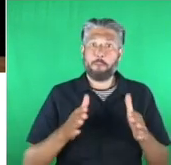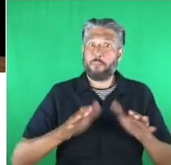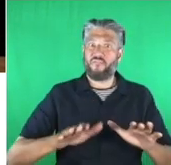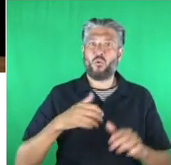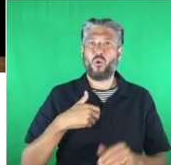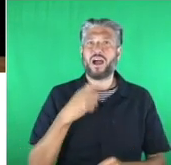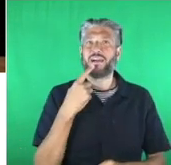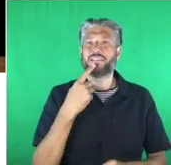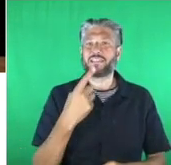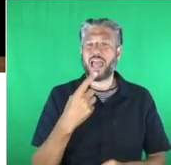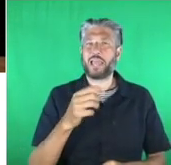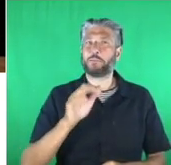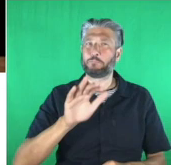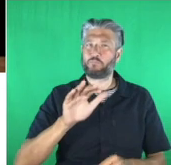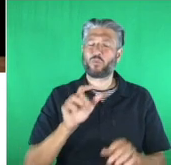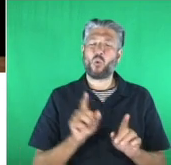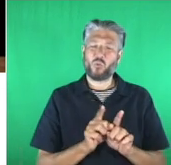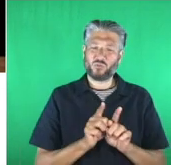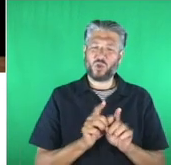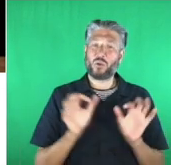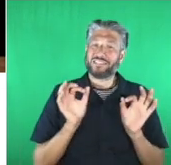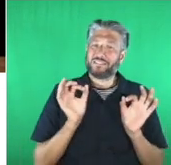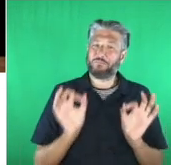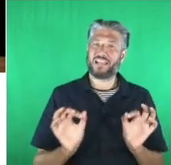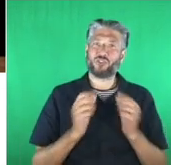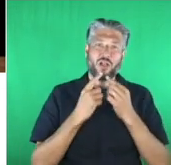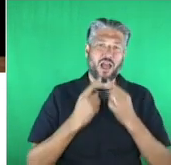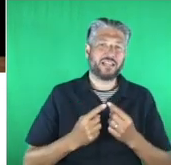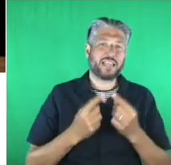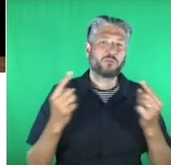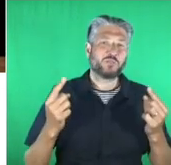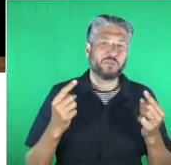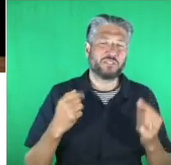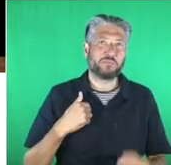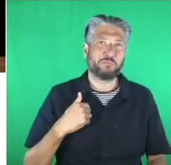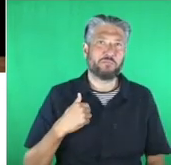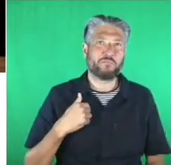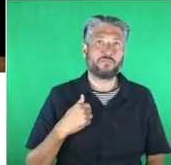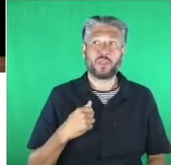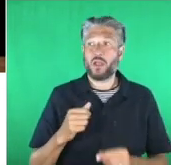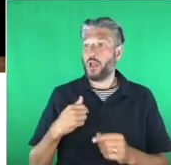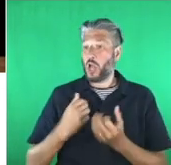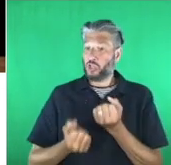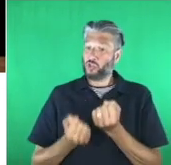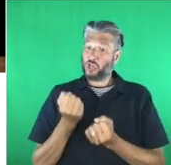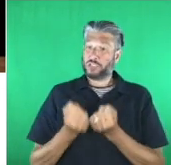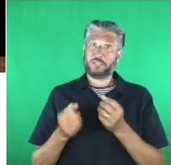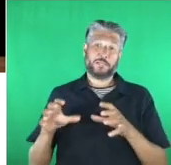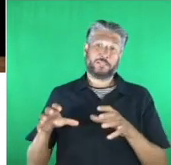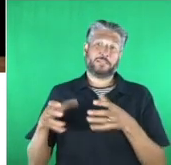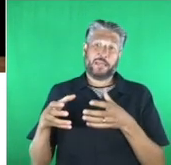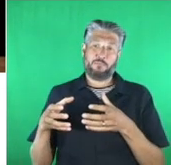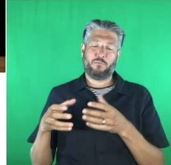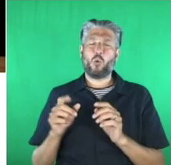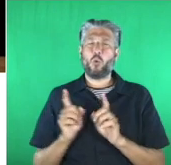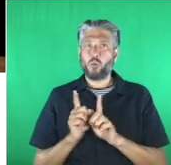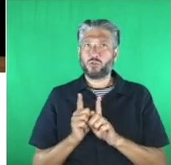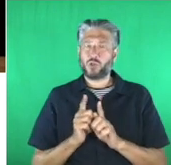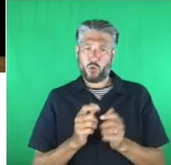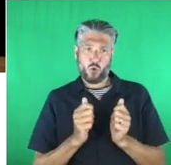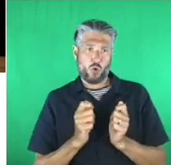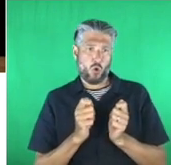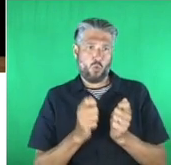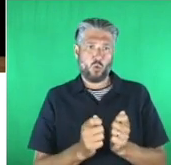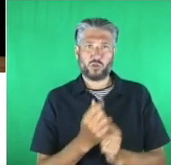honor of making a special announcement and that's that the team of judges have decided to award a highly commended to one of the